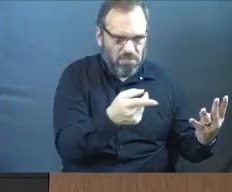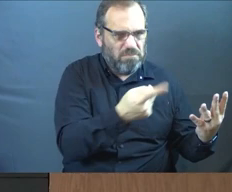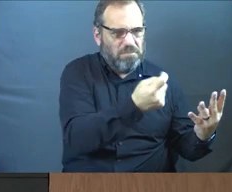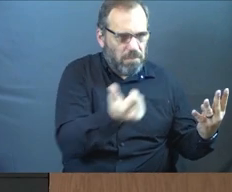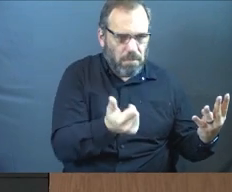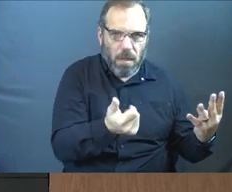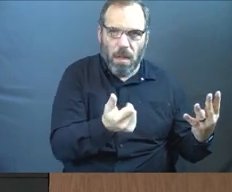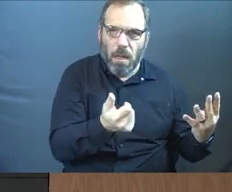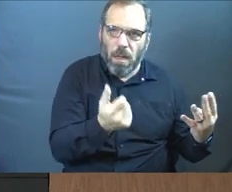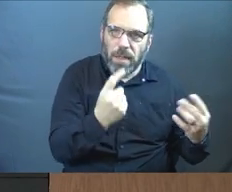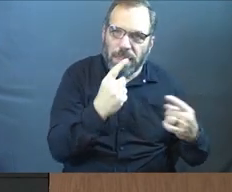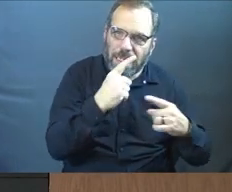This is ugly stuff to talk about.